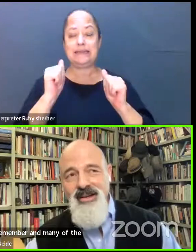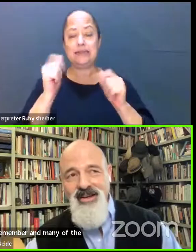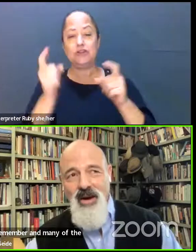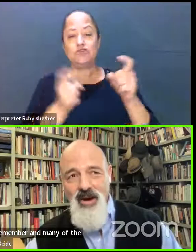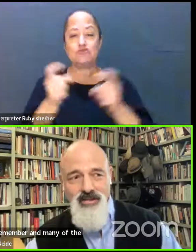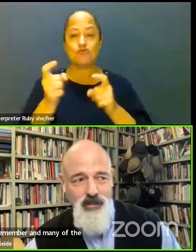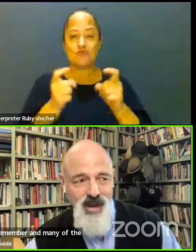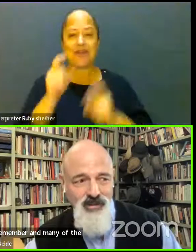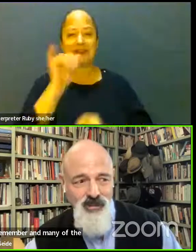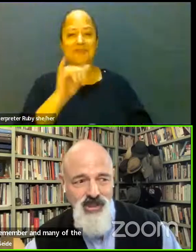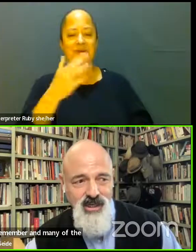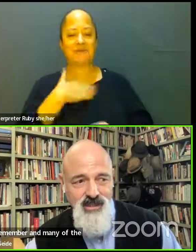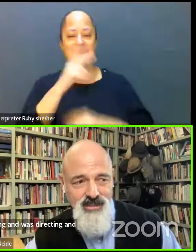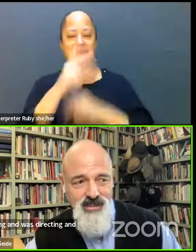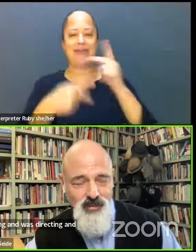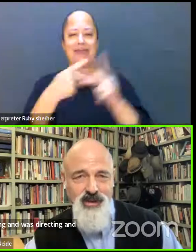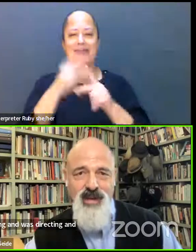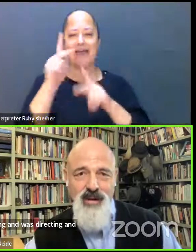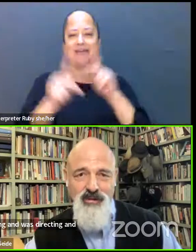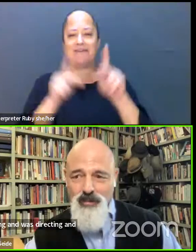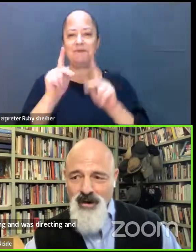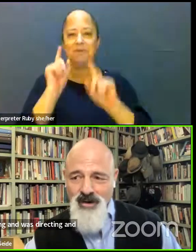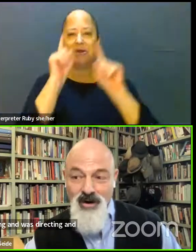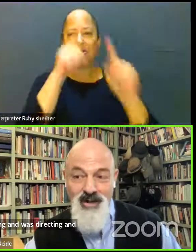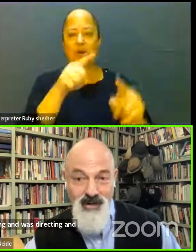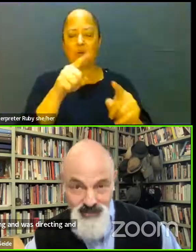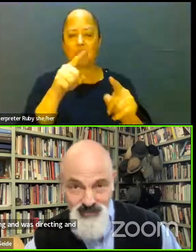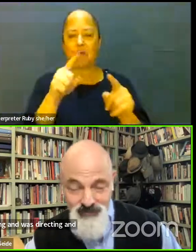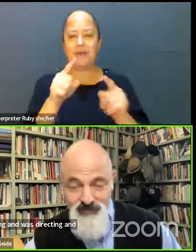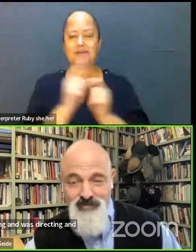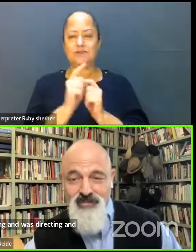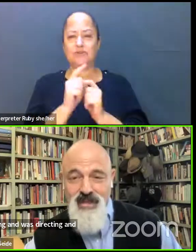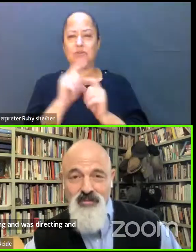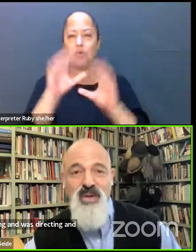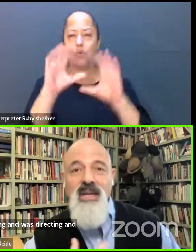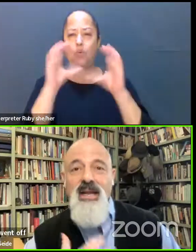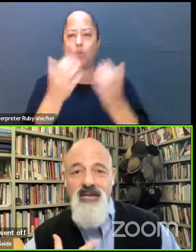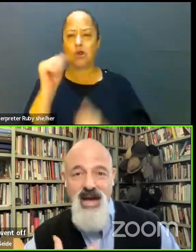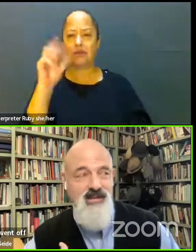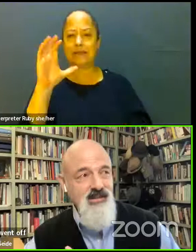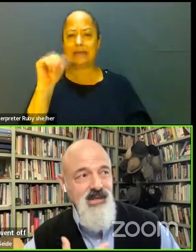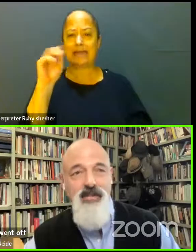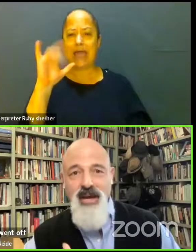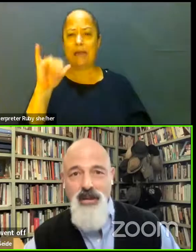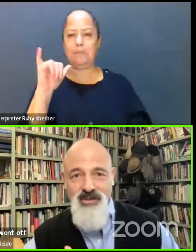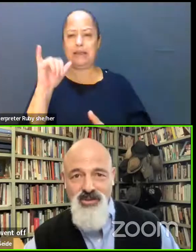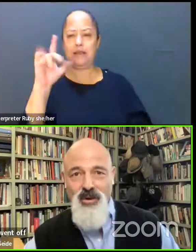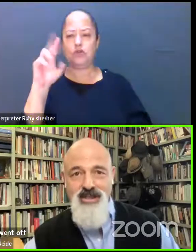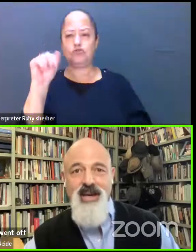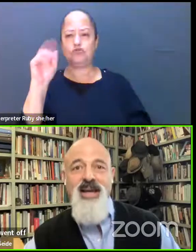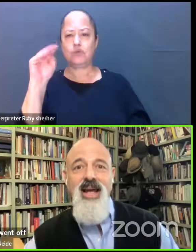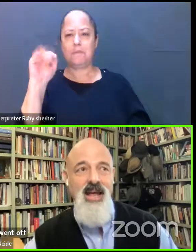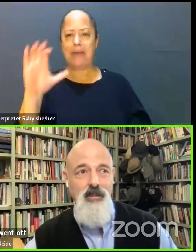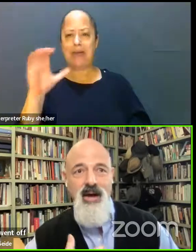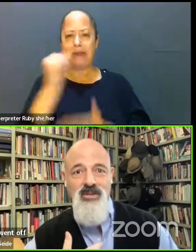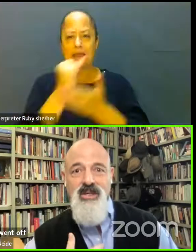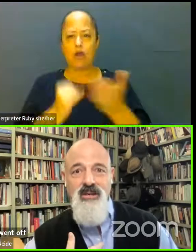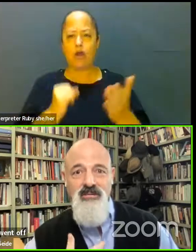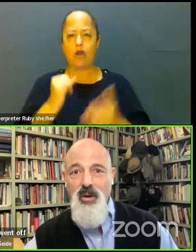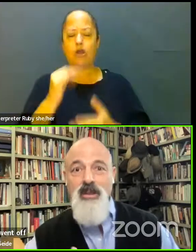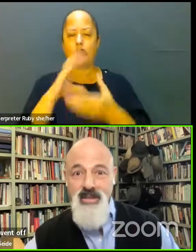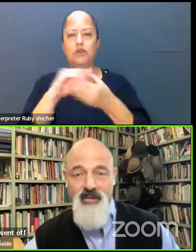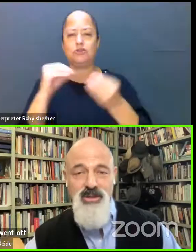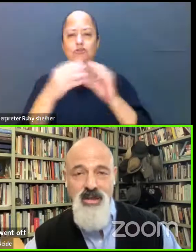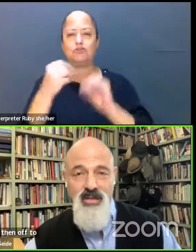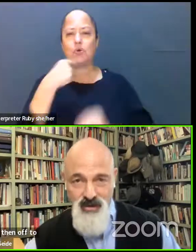people. I went off to Brown University and then to the Royal Academy of Dramatic Art in London, feeling that something about storytelling and about